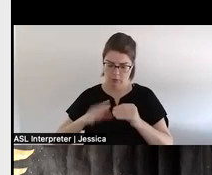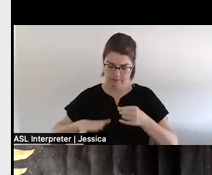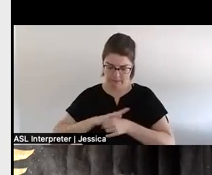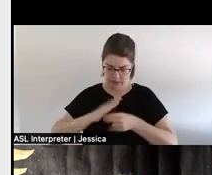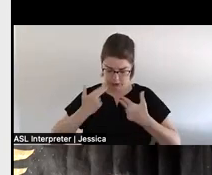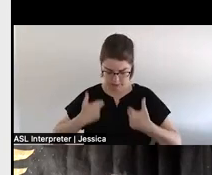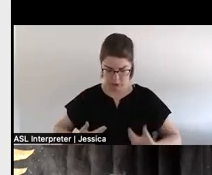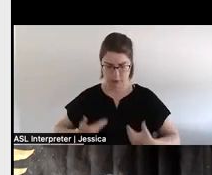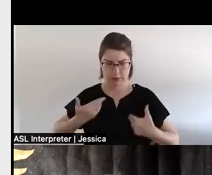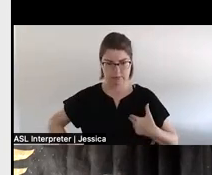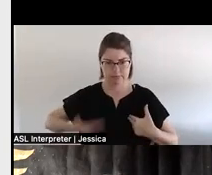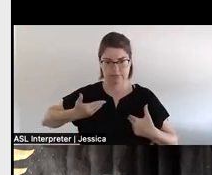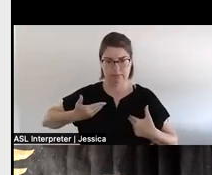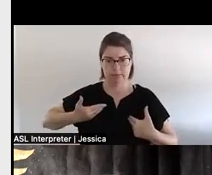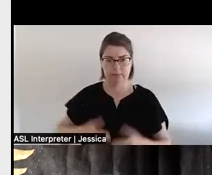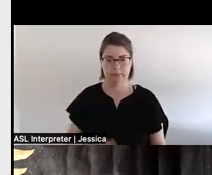fully human